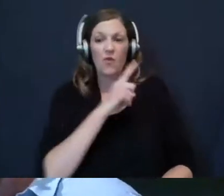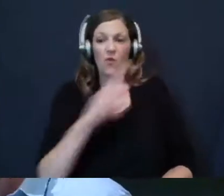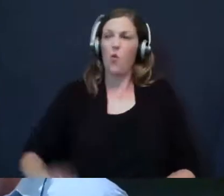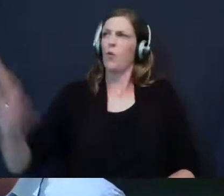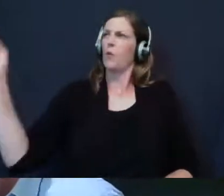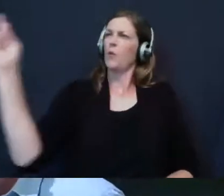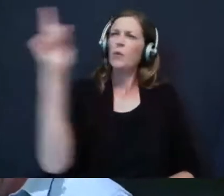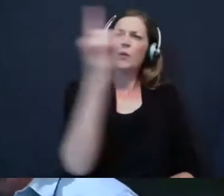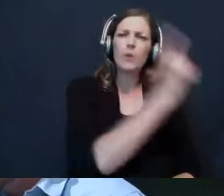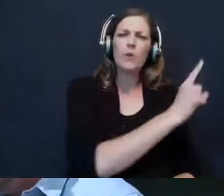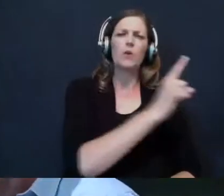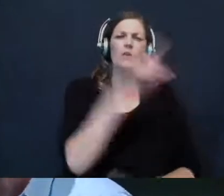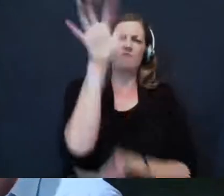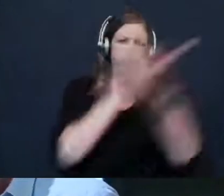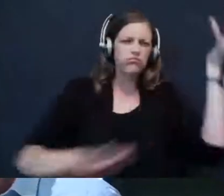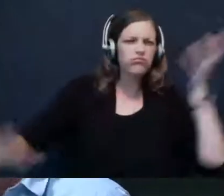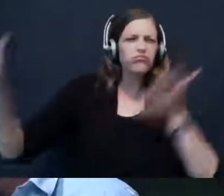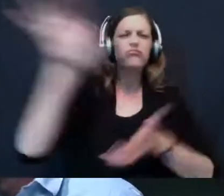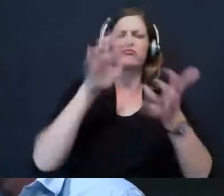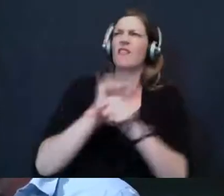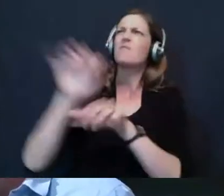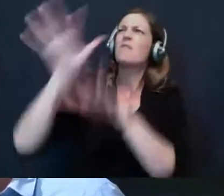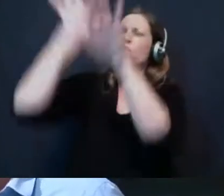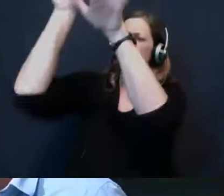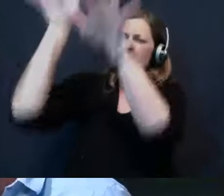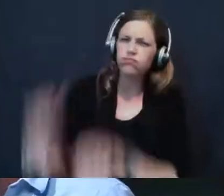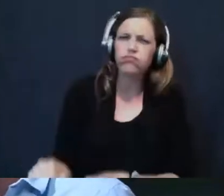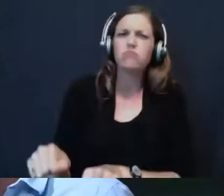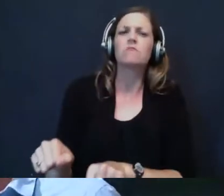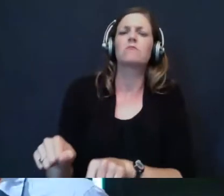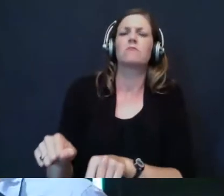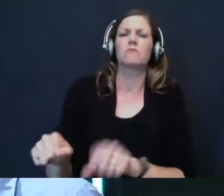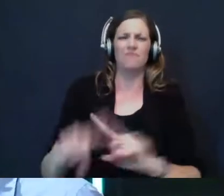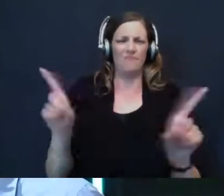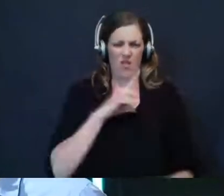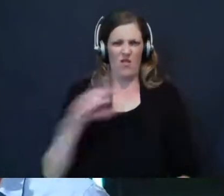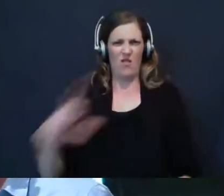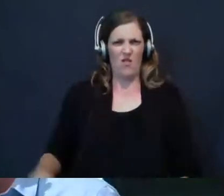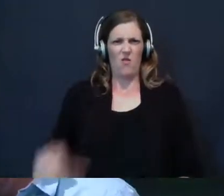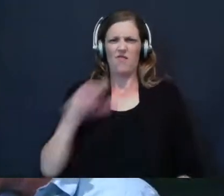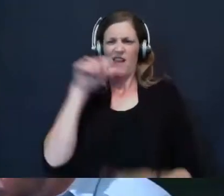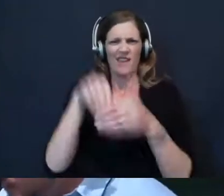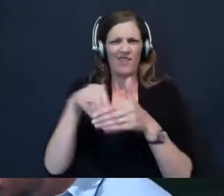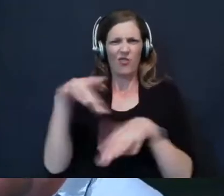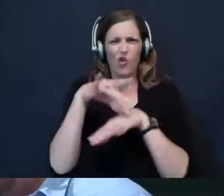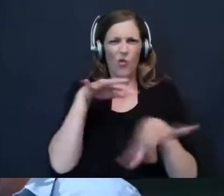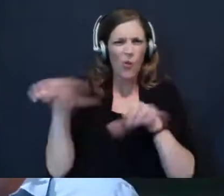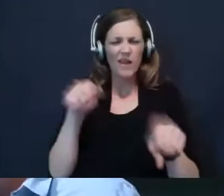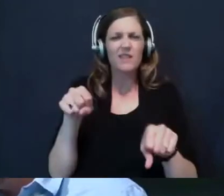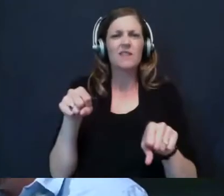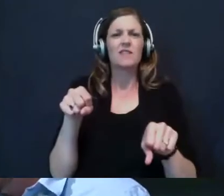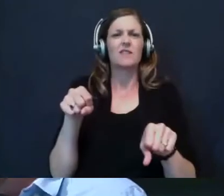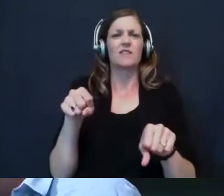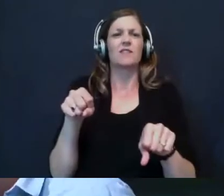strong wind tore the mountains and broke in pieces the rocks before the Lord. But the Lord was not in the wind. And after the wind, an earthquake.